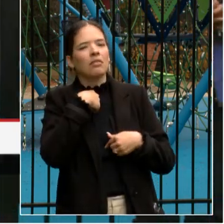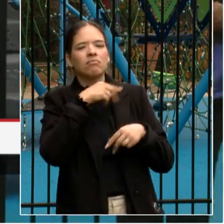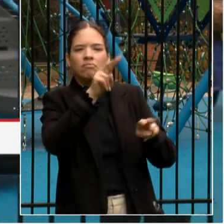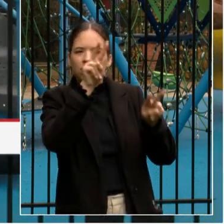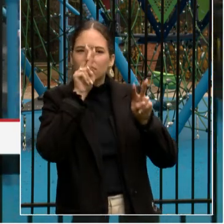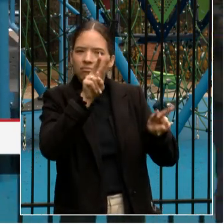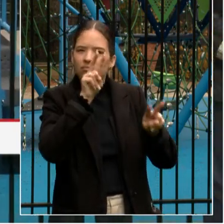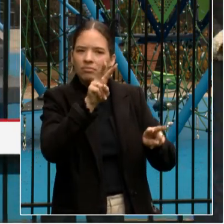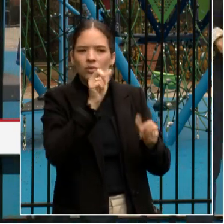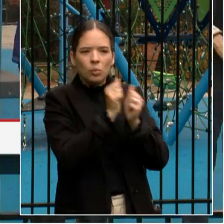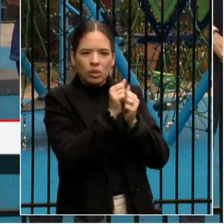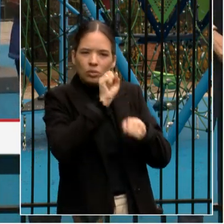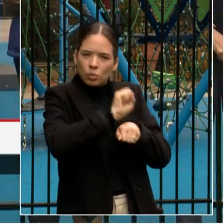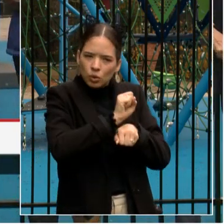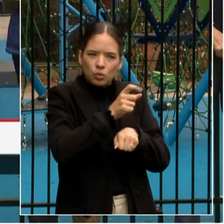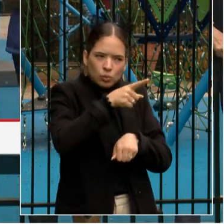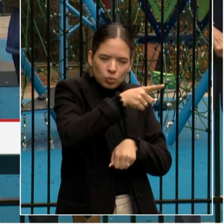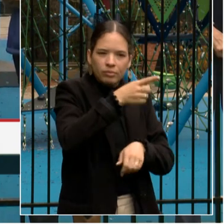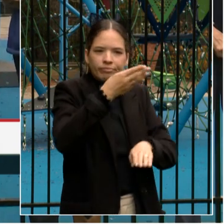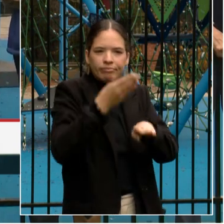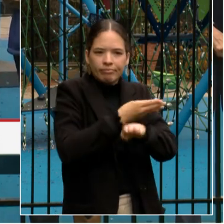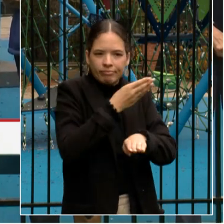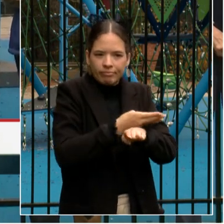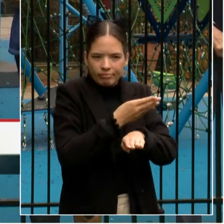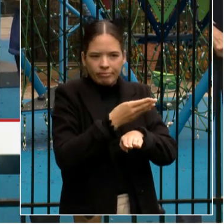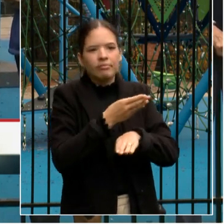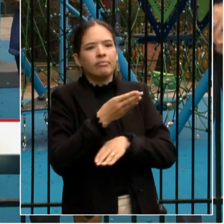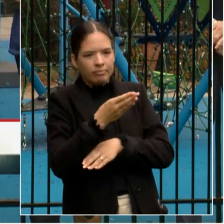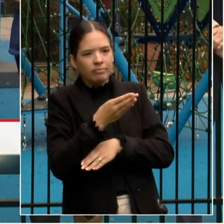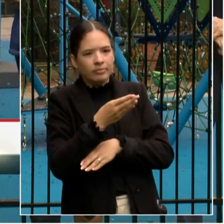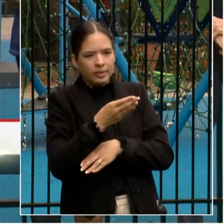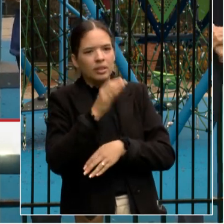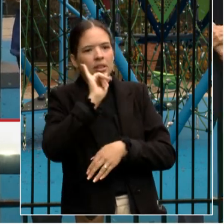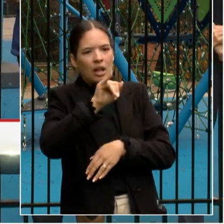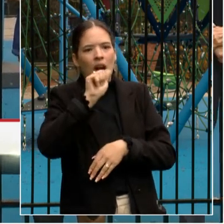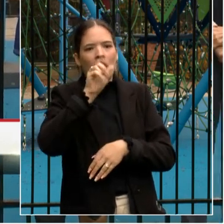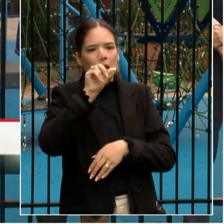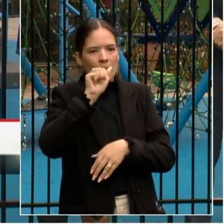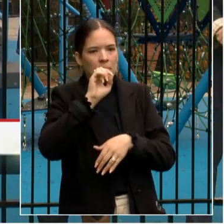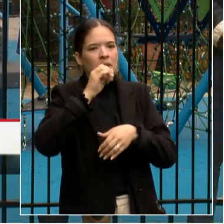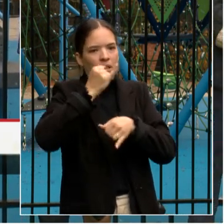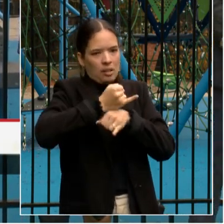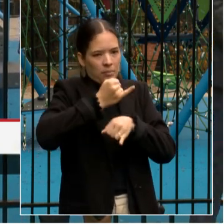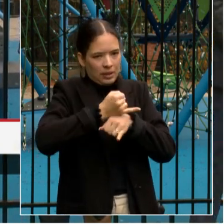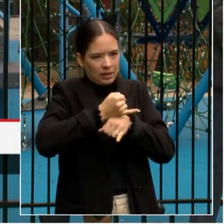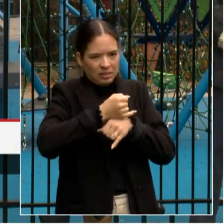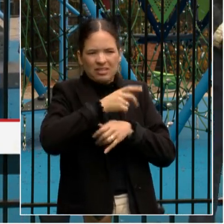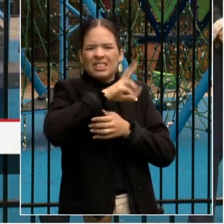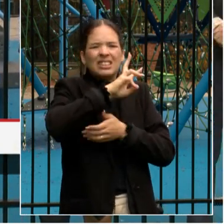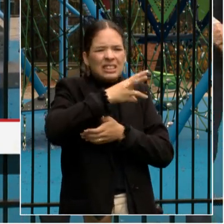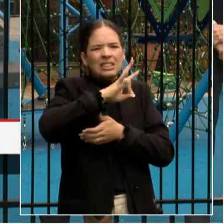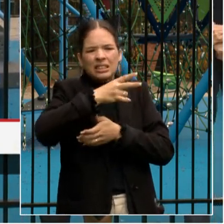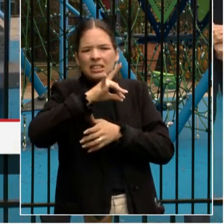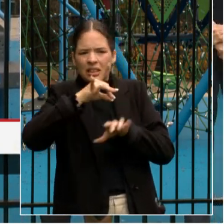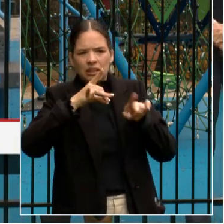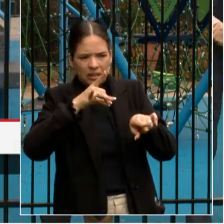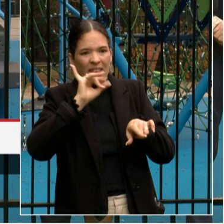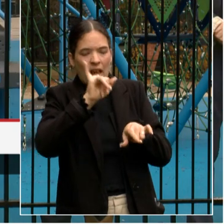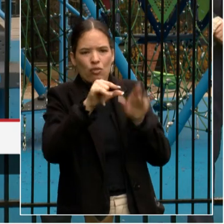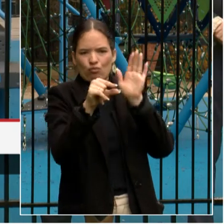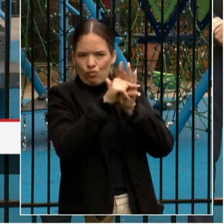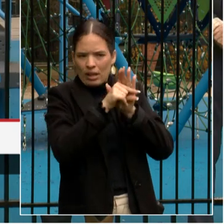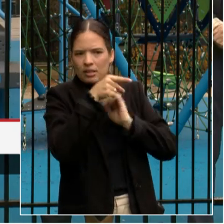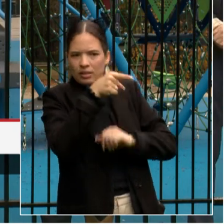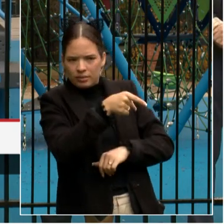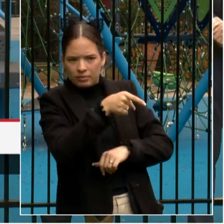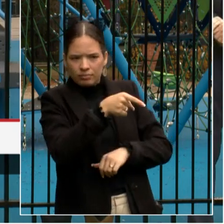renovate the Adams campus, where our fourth through eighth graders learn. We want to work meaningfully with your teams for the next three years on this important